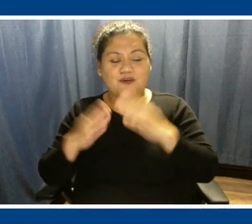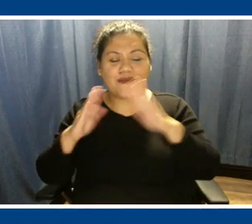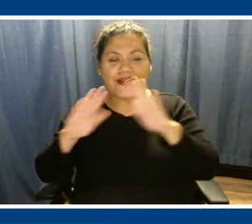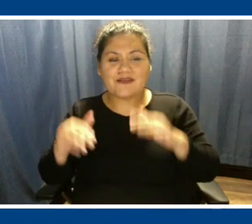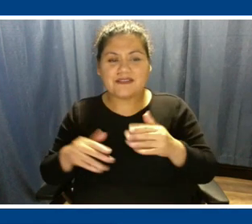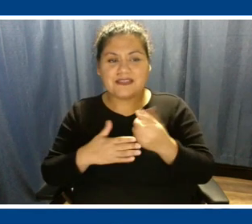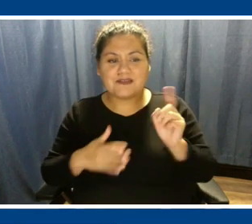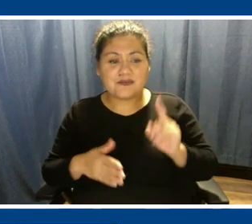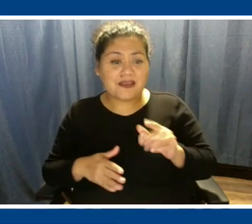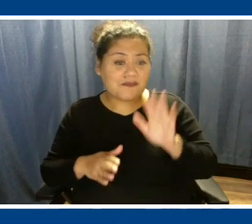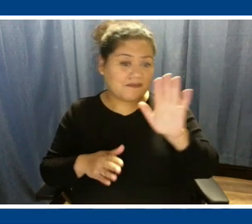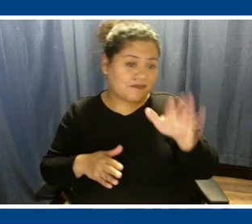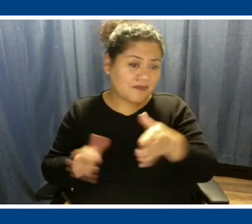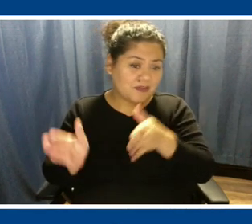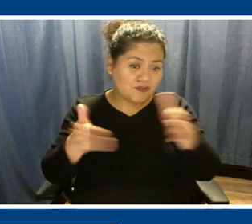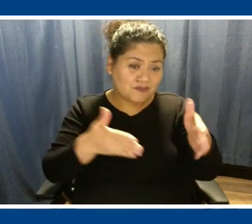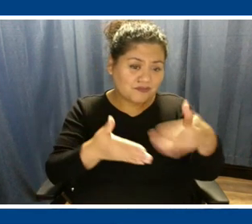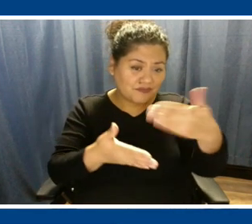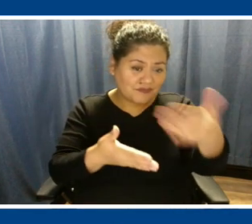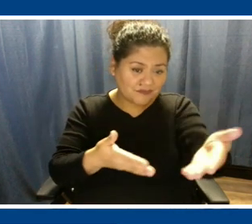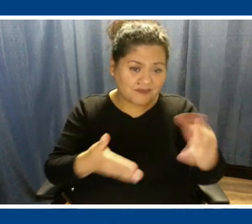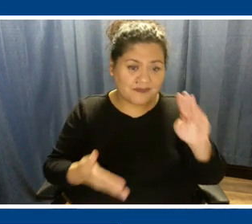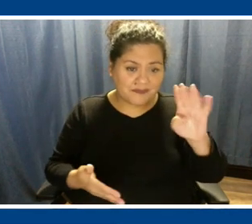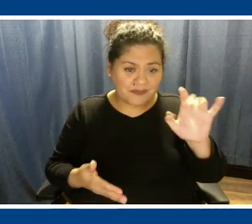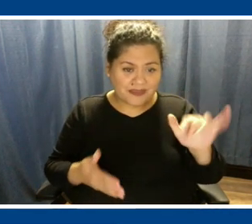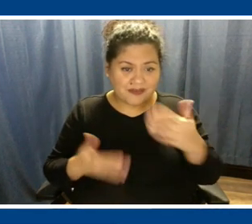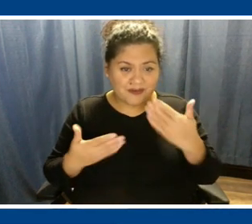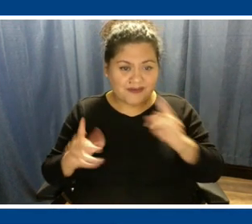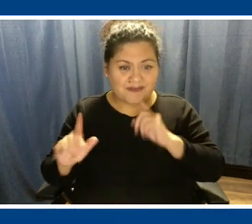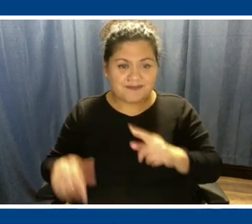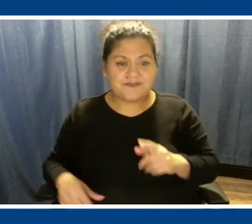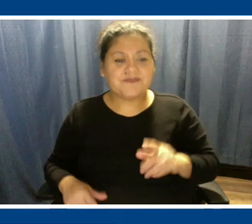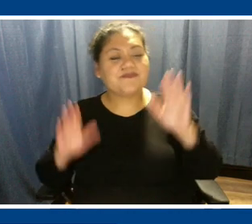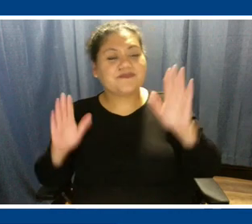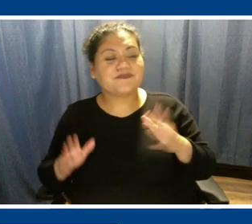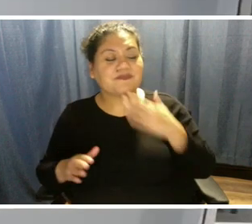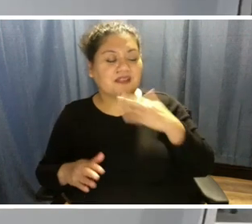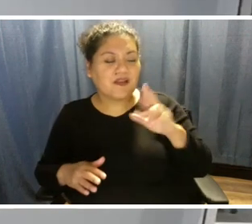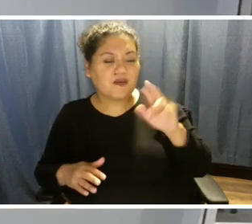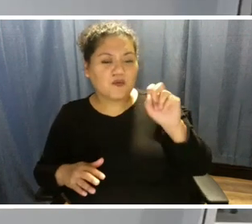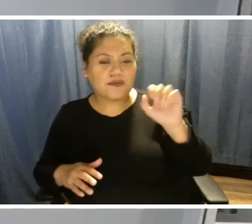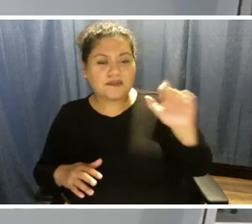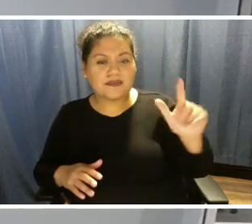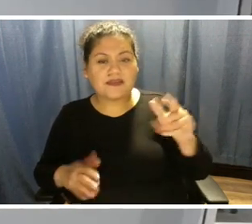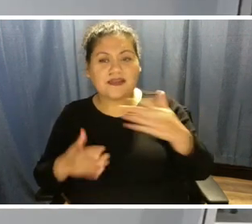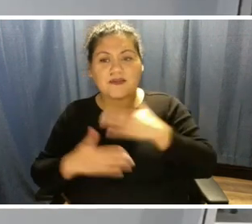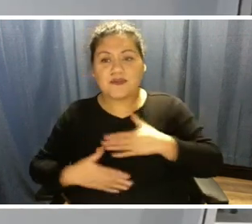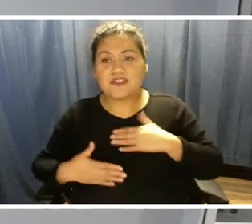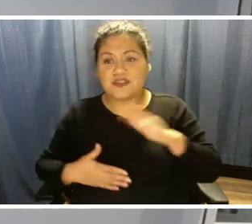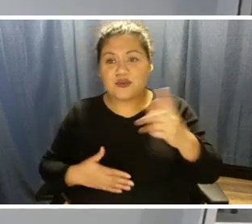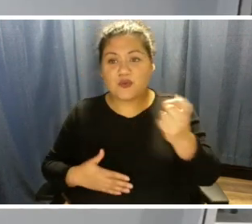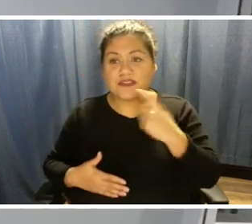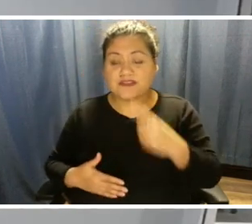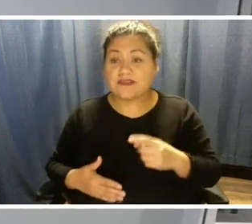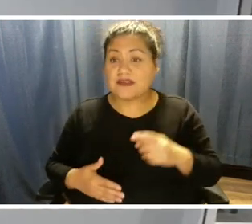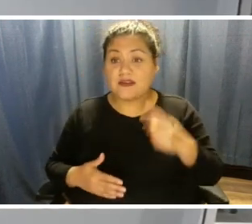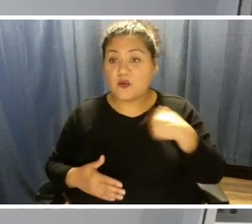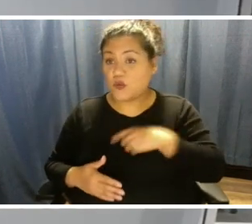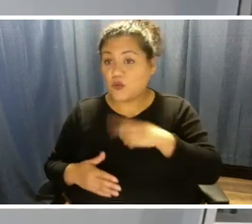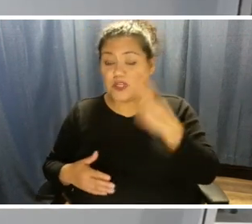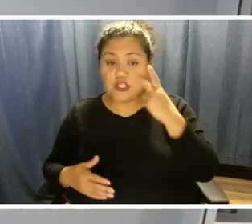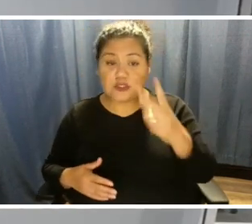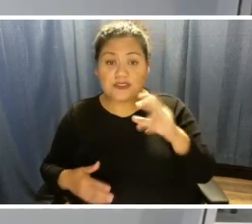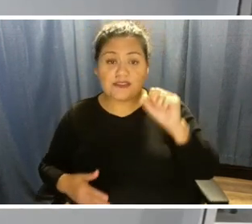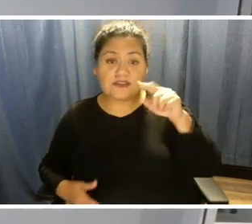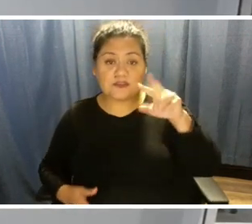we're going to turn to you to answer that question. Great. Thank you, Russell. And I appreciate the question. So we've looked at Spruce